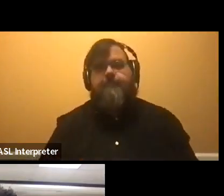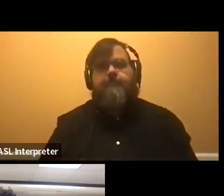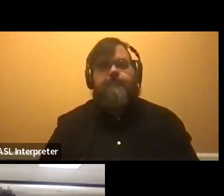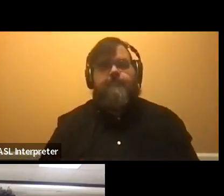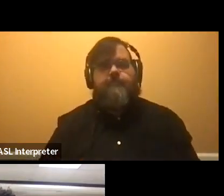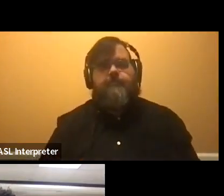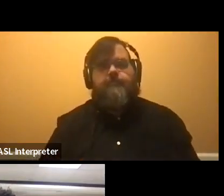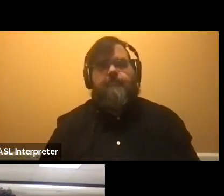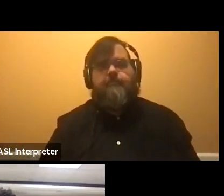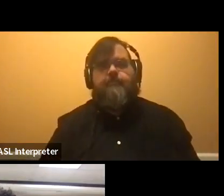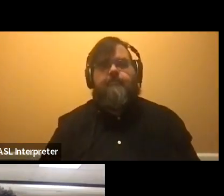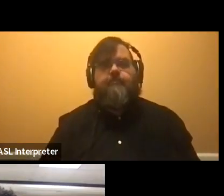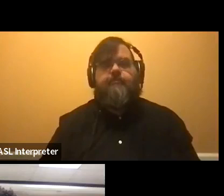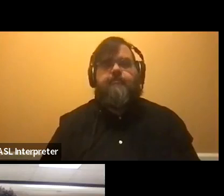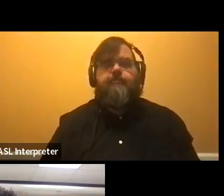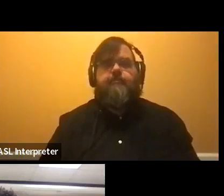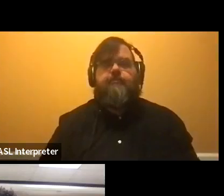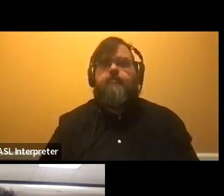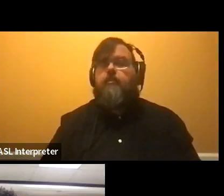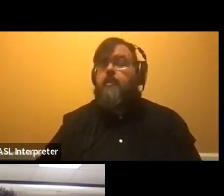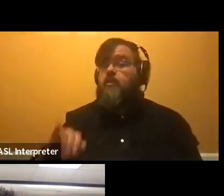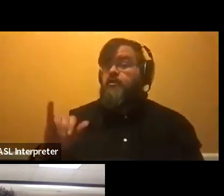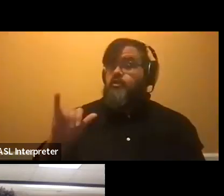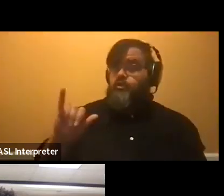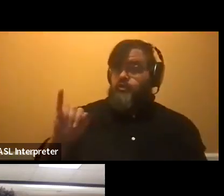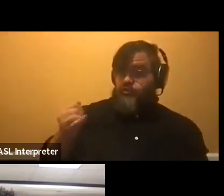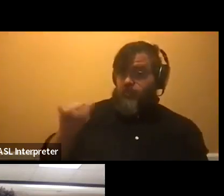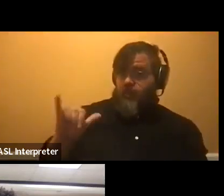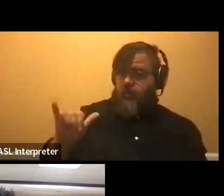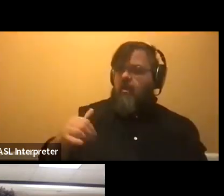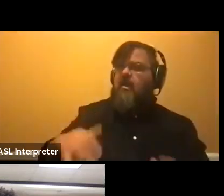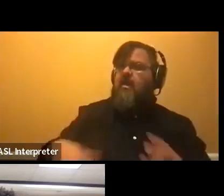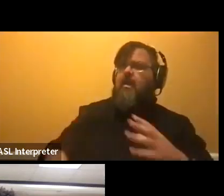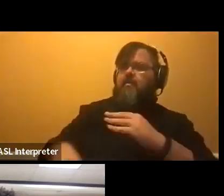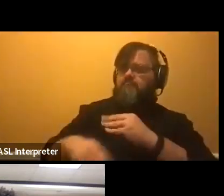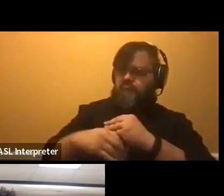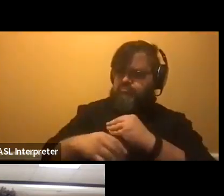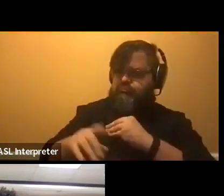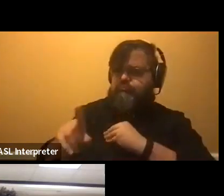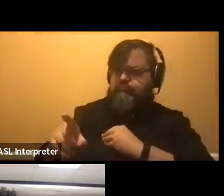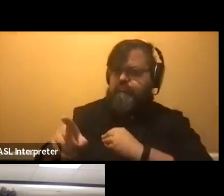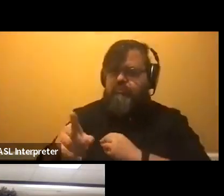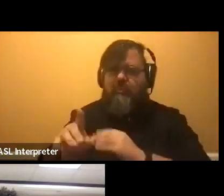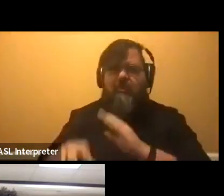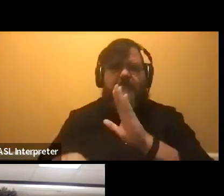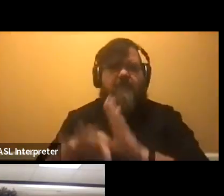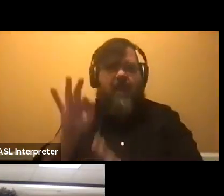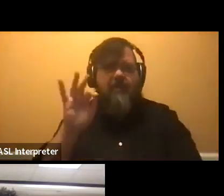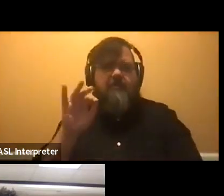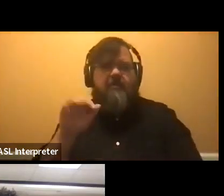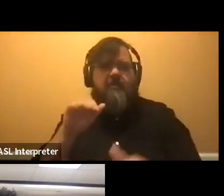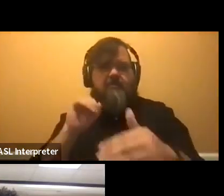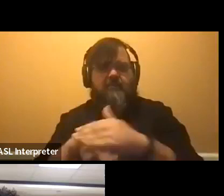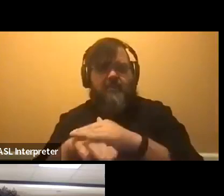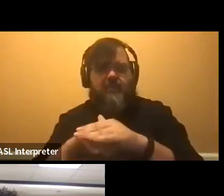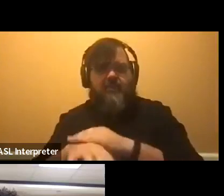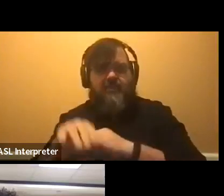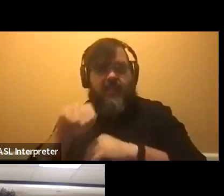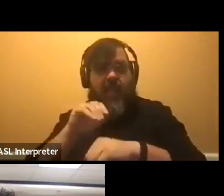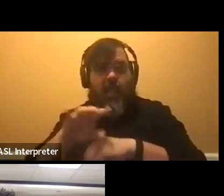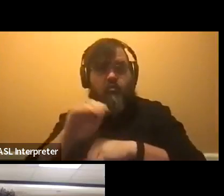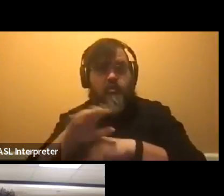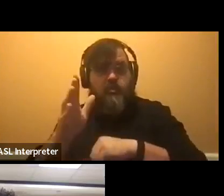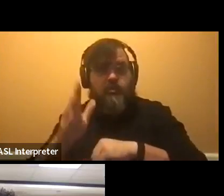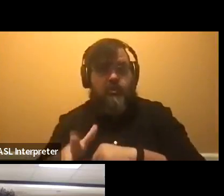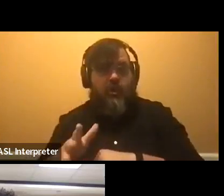Another thing I would add, and, Liz, when you just mentioned, you can find your admissions counselor and their picture online and using the